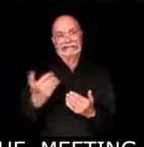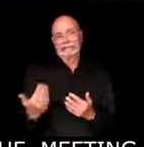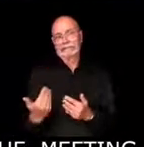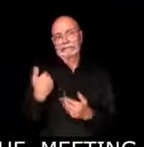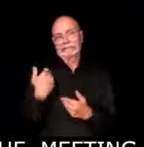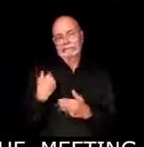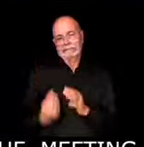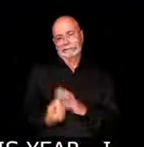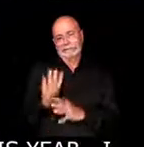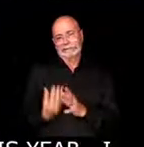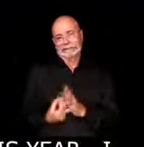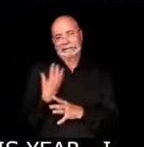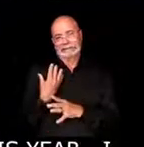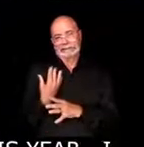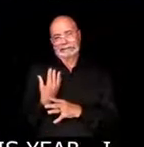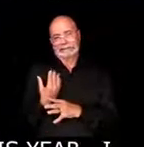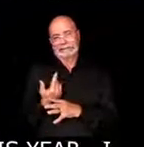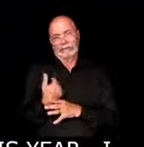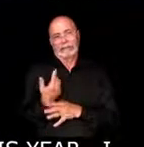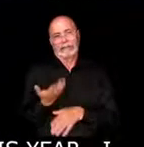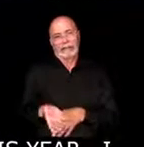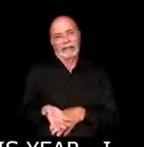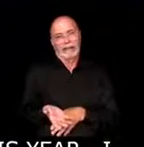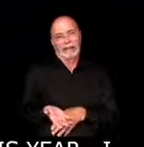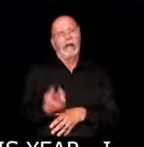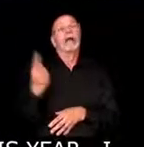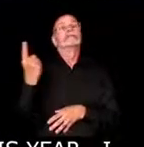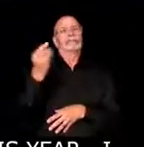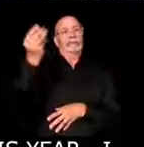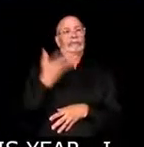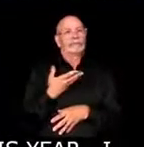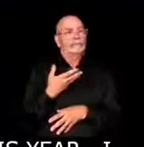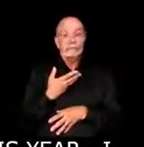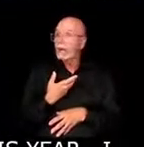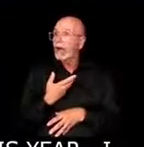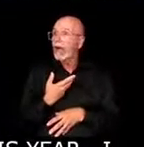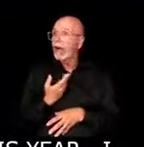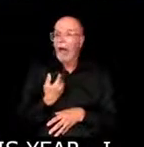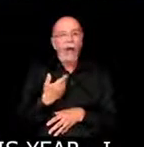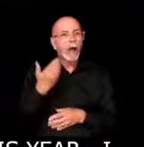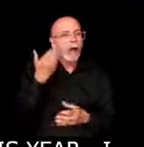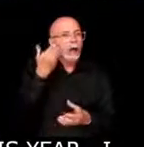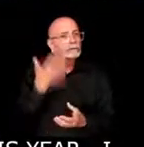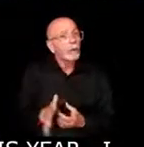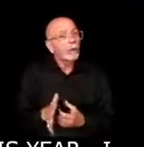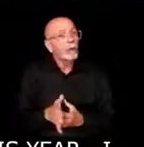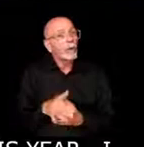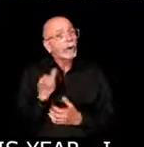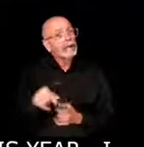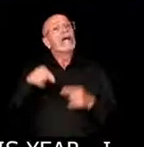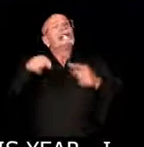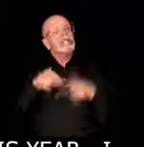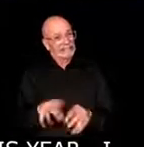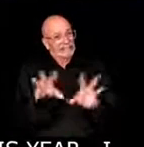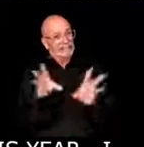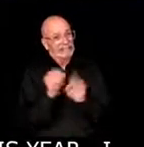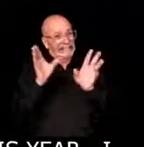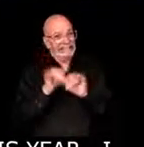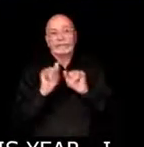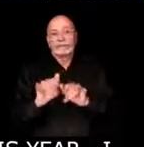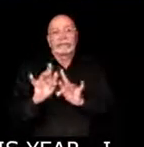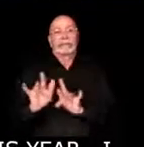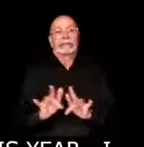that had existed, or that he undertook to record that, that call.